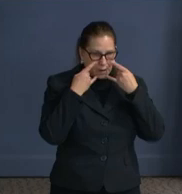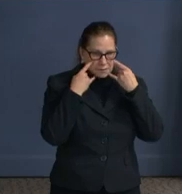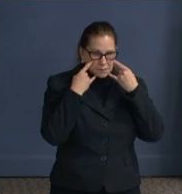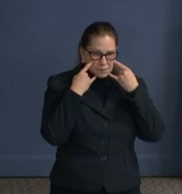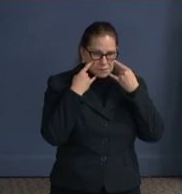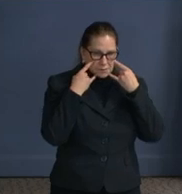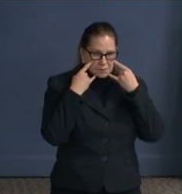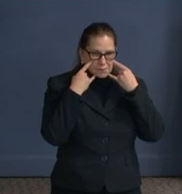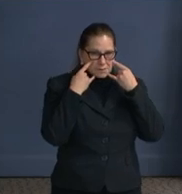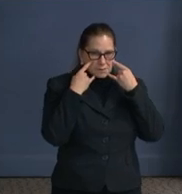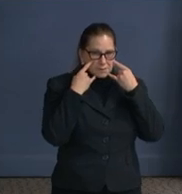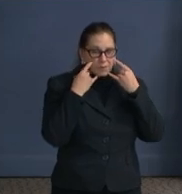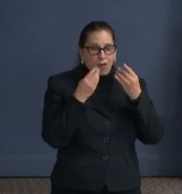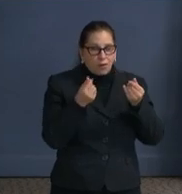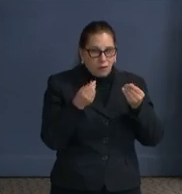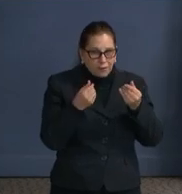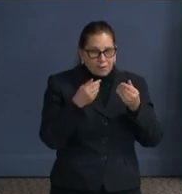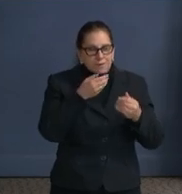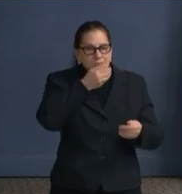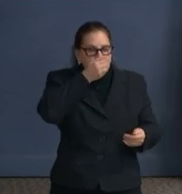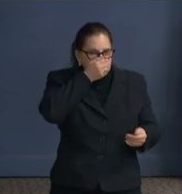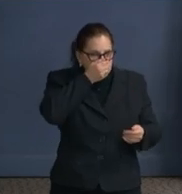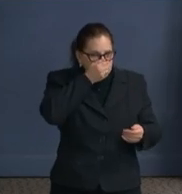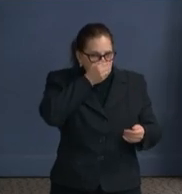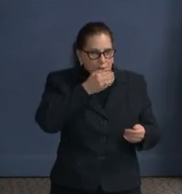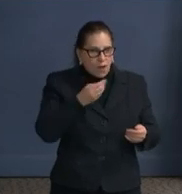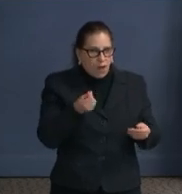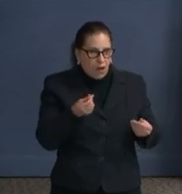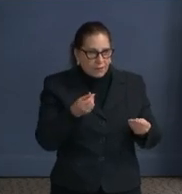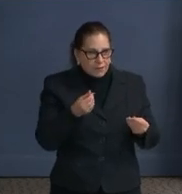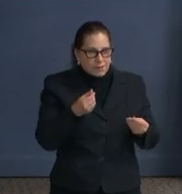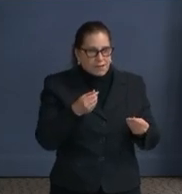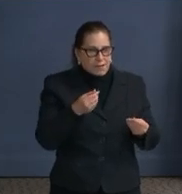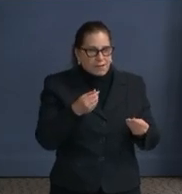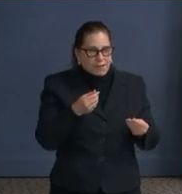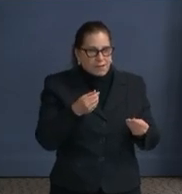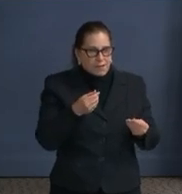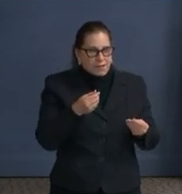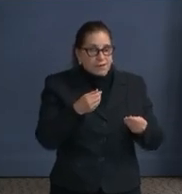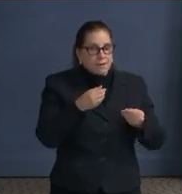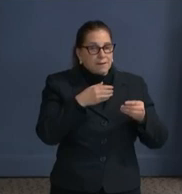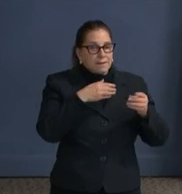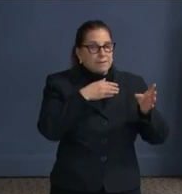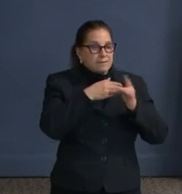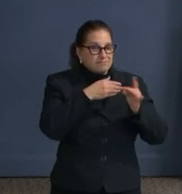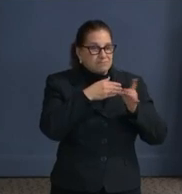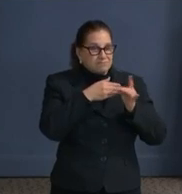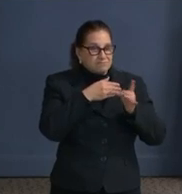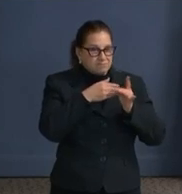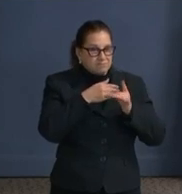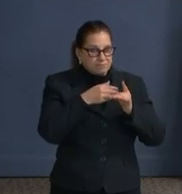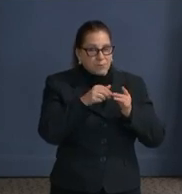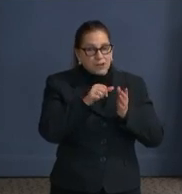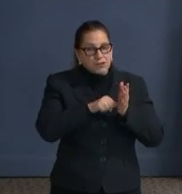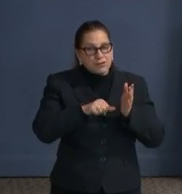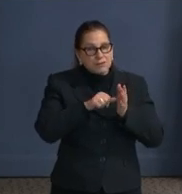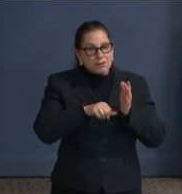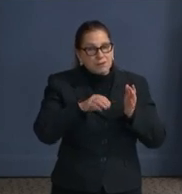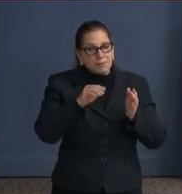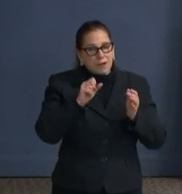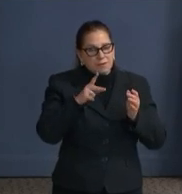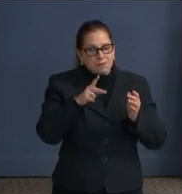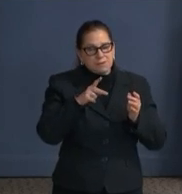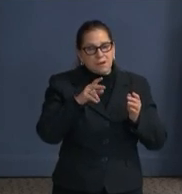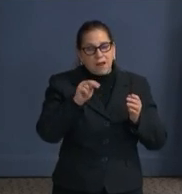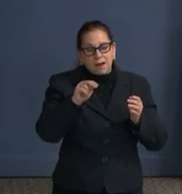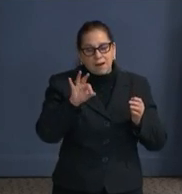a cloth face covering allows more particles to come through than a surgical or medical mask. And in 95 respirator allows the fewest